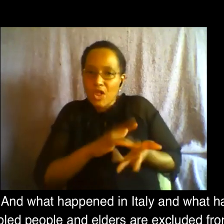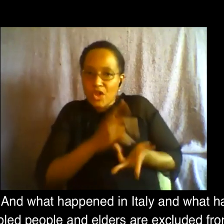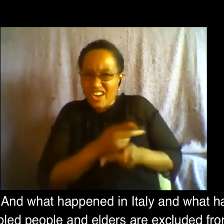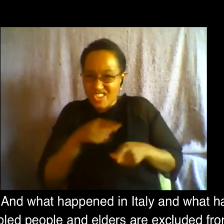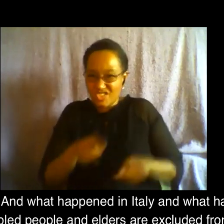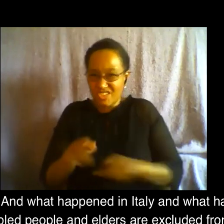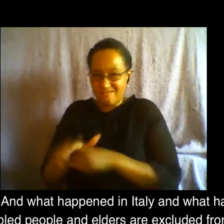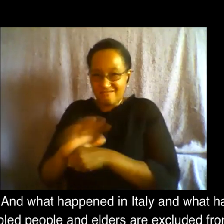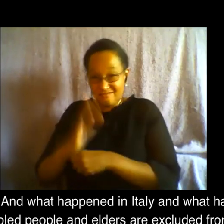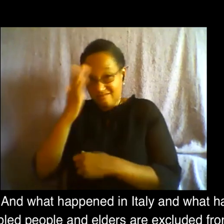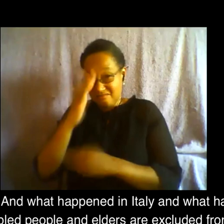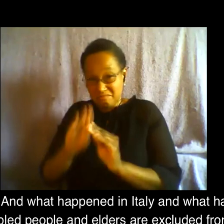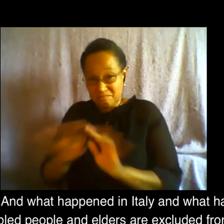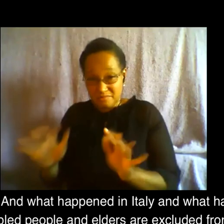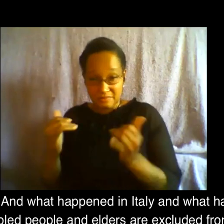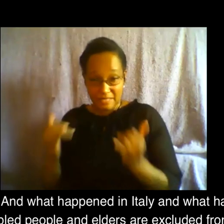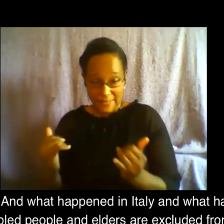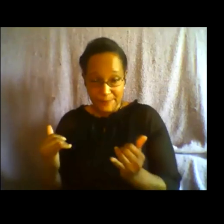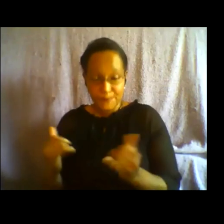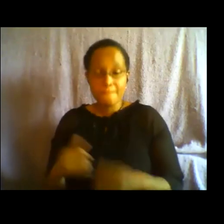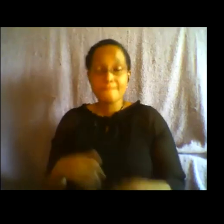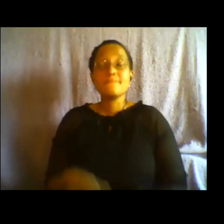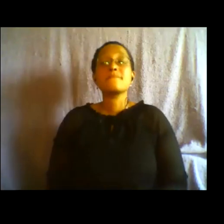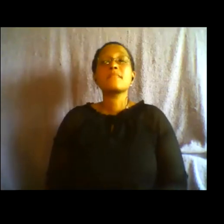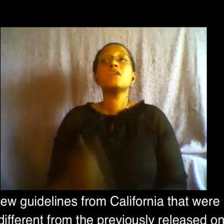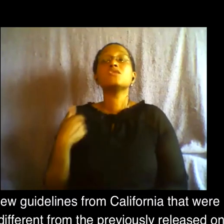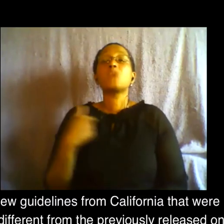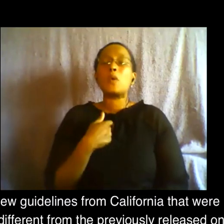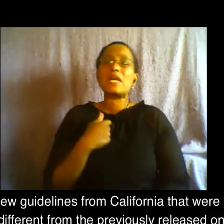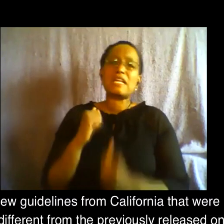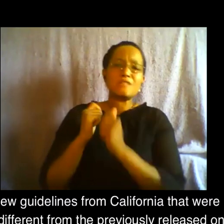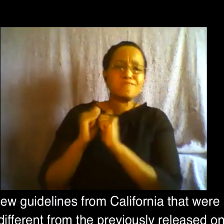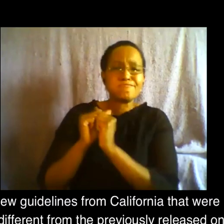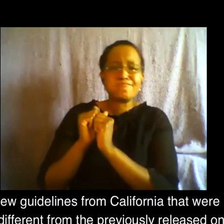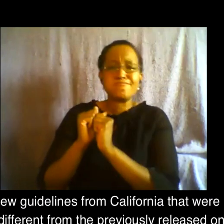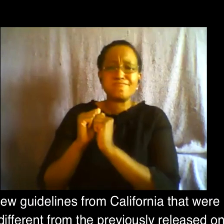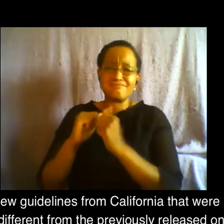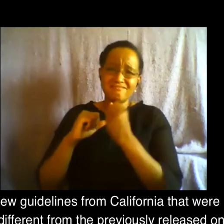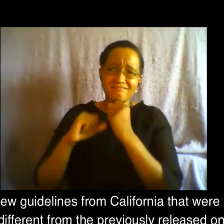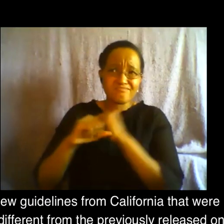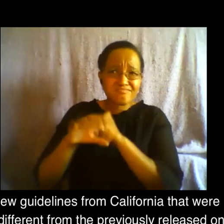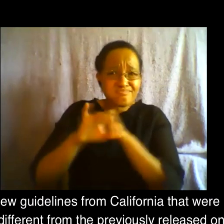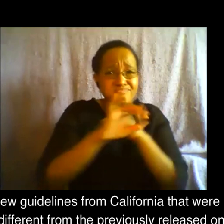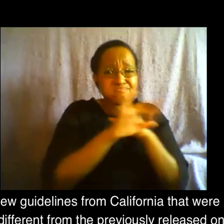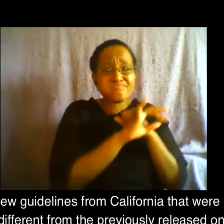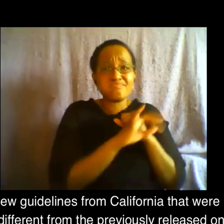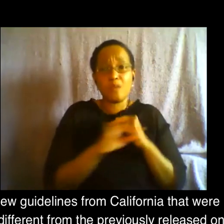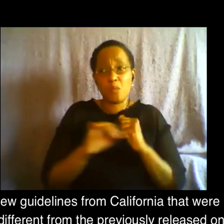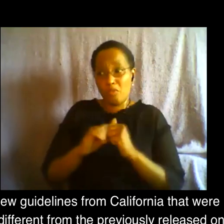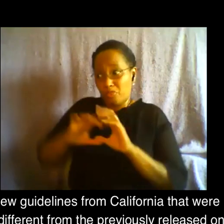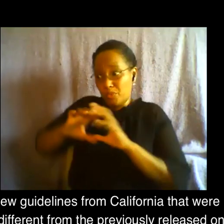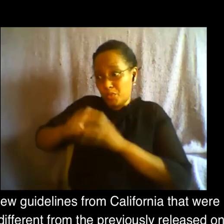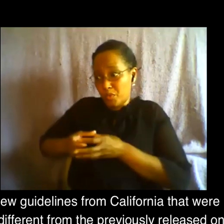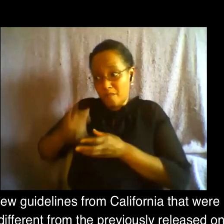so um after campaigning um with our care rationing group uh we got the